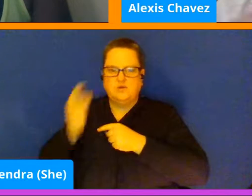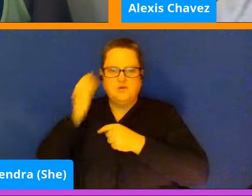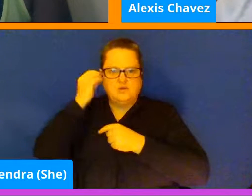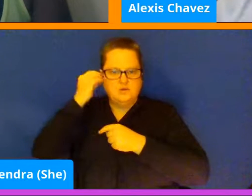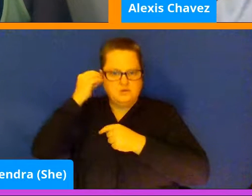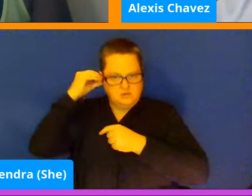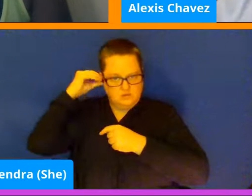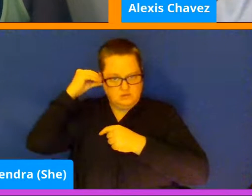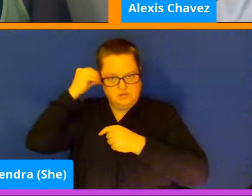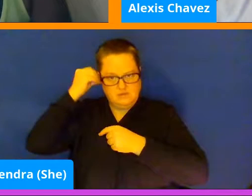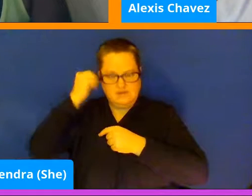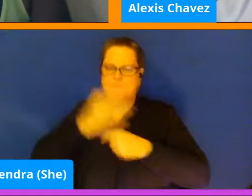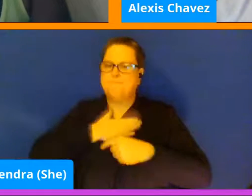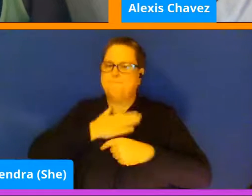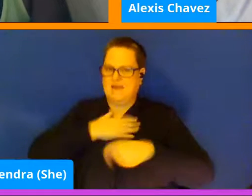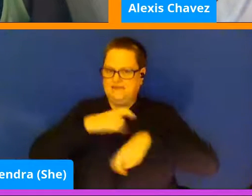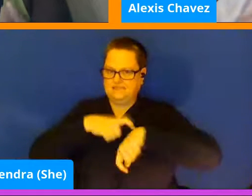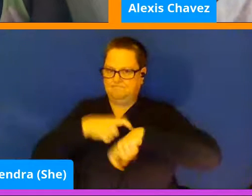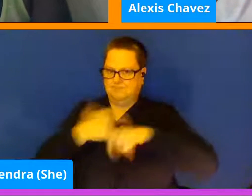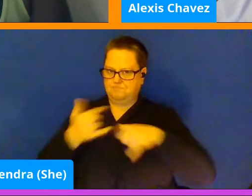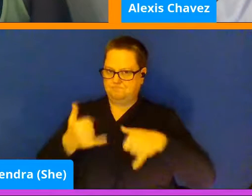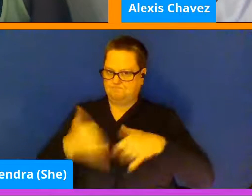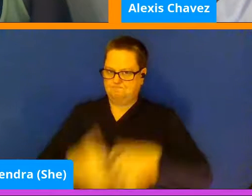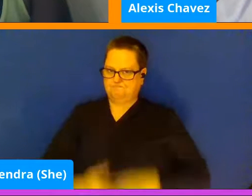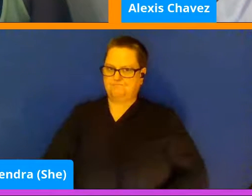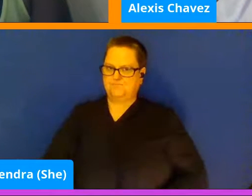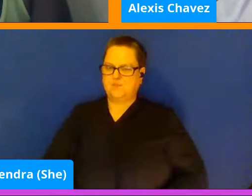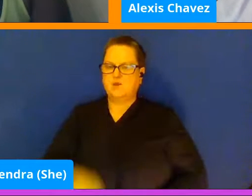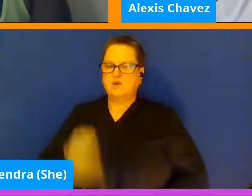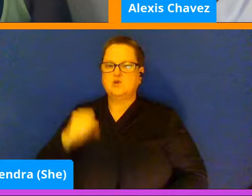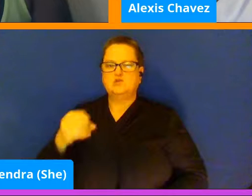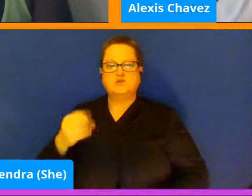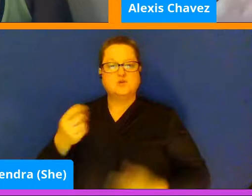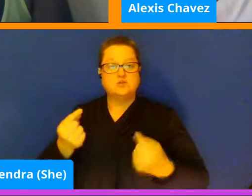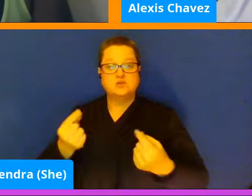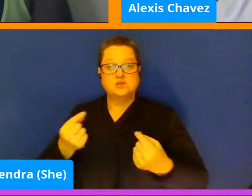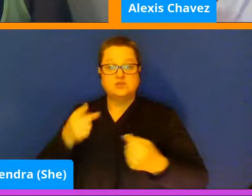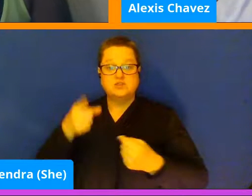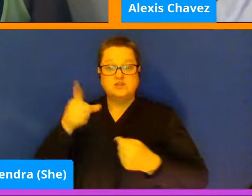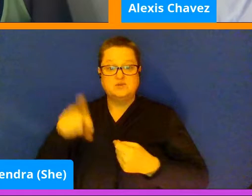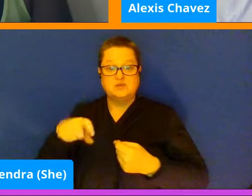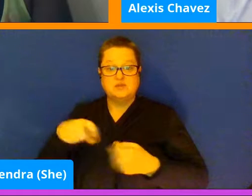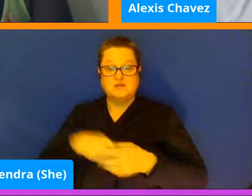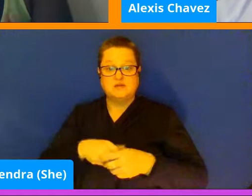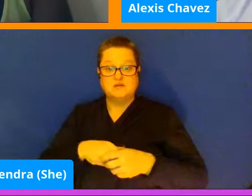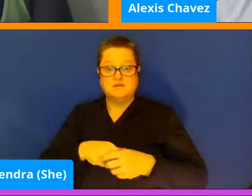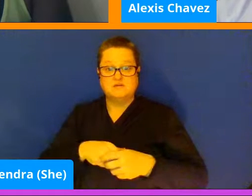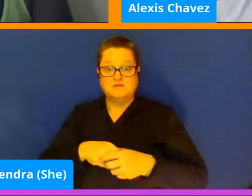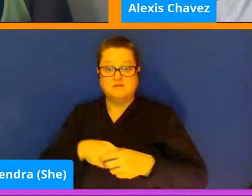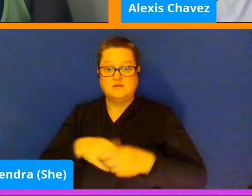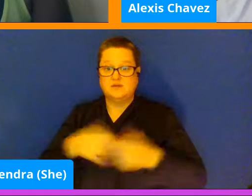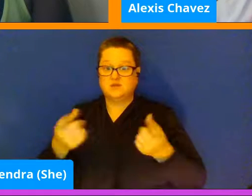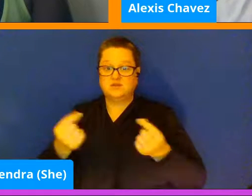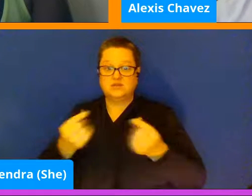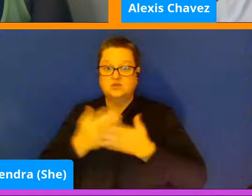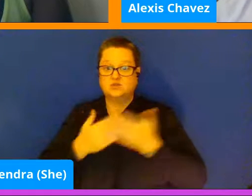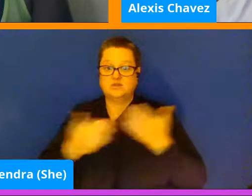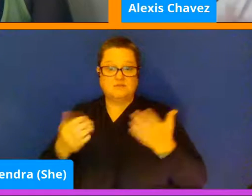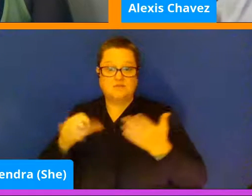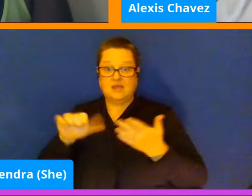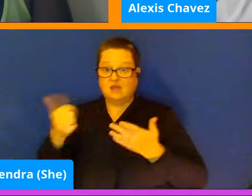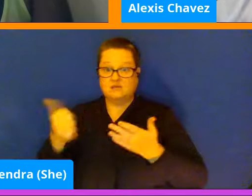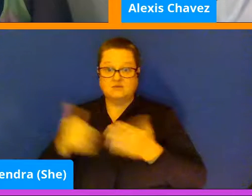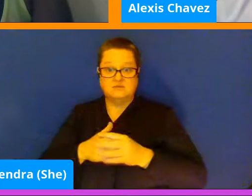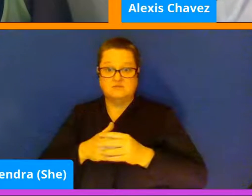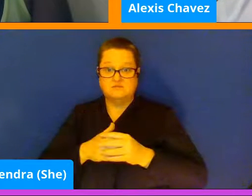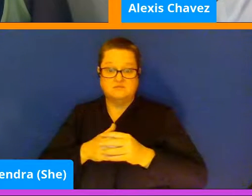this is my time. So you do whatever you want to do. You just do something else. You know,